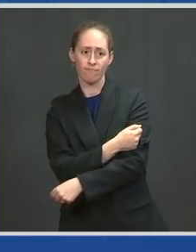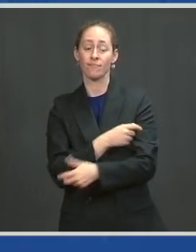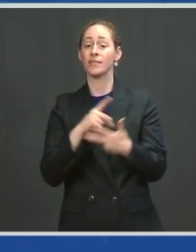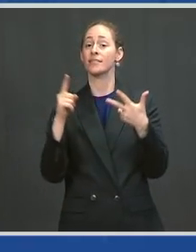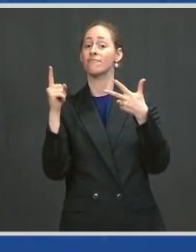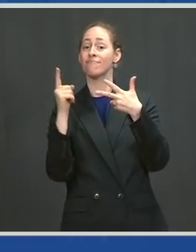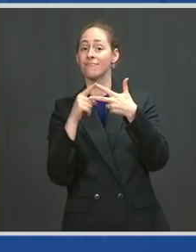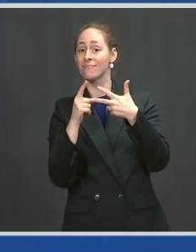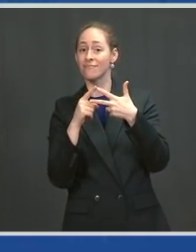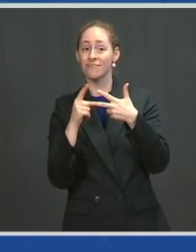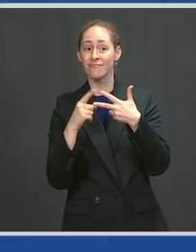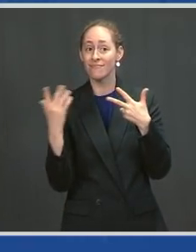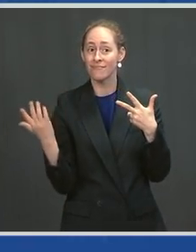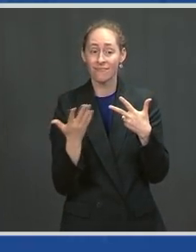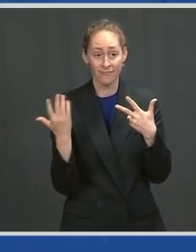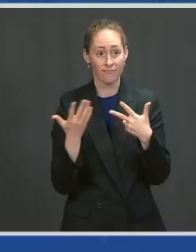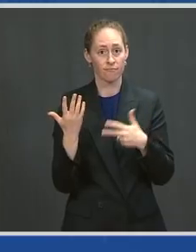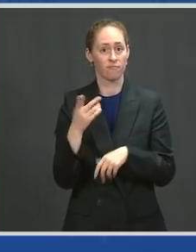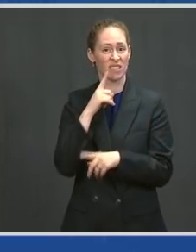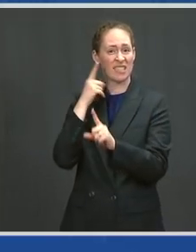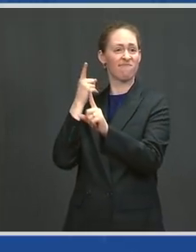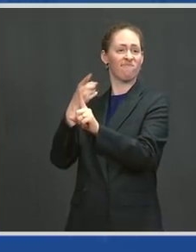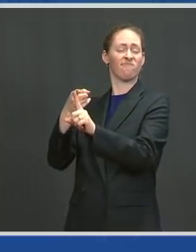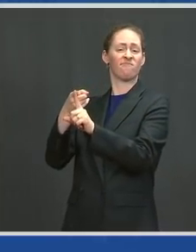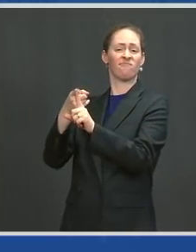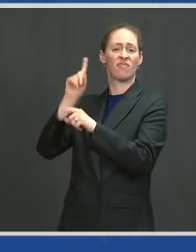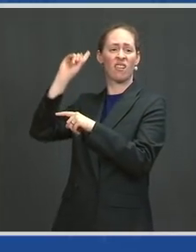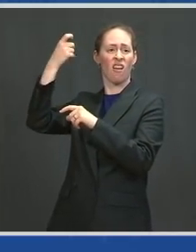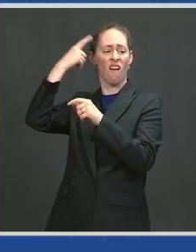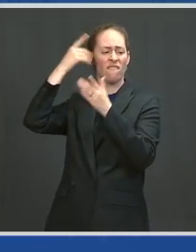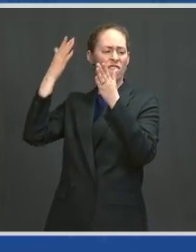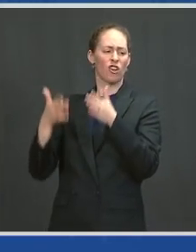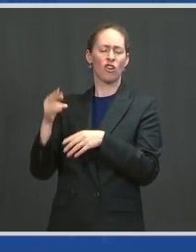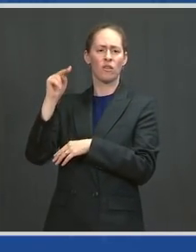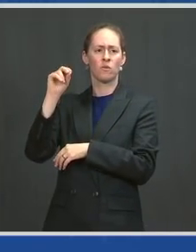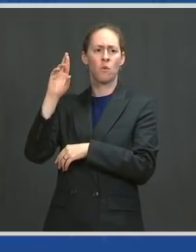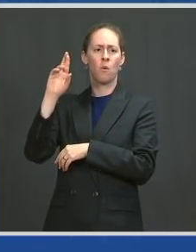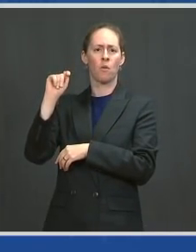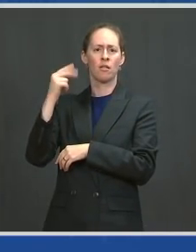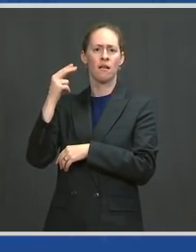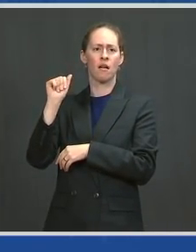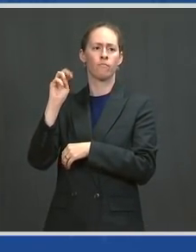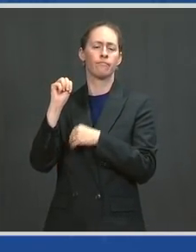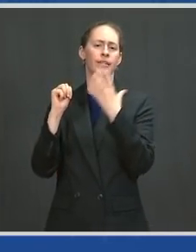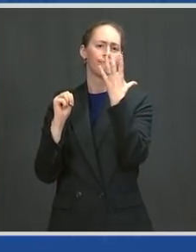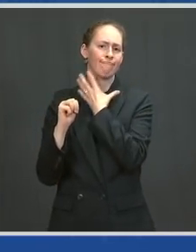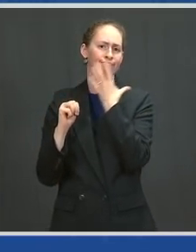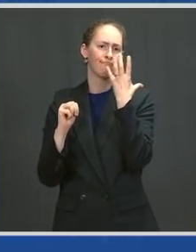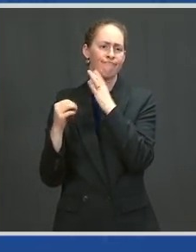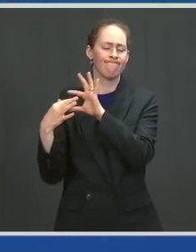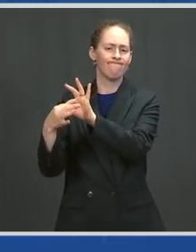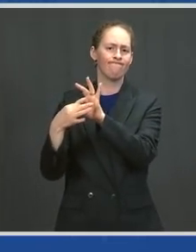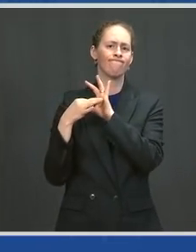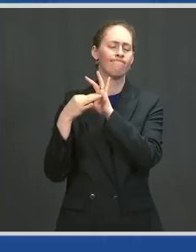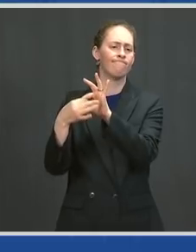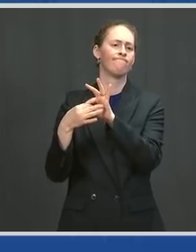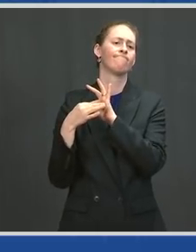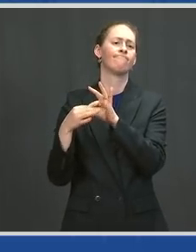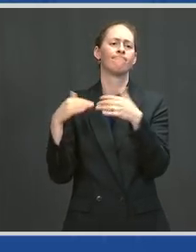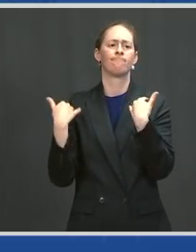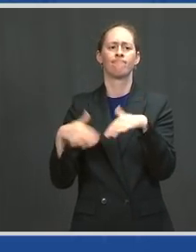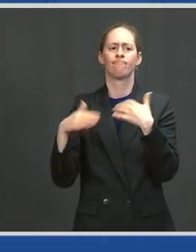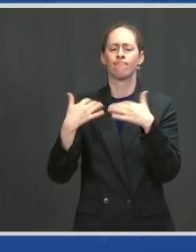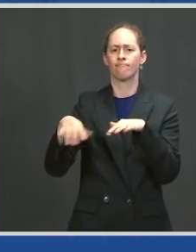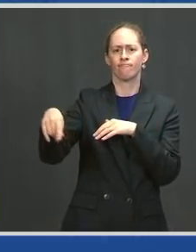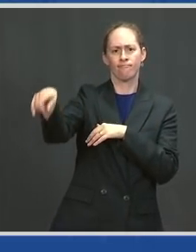Northam have been instrumental partners, leaders in red states and blue states working with businesses, faith leaders, community groups